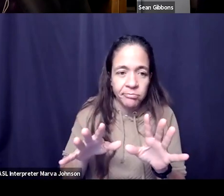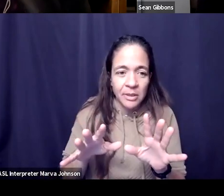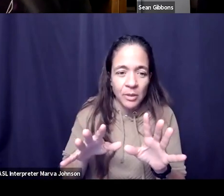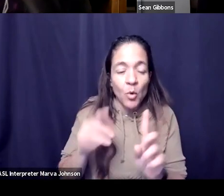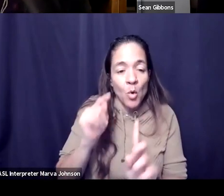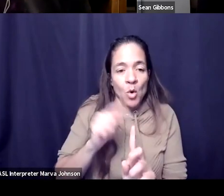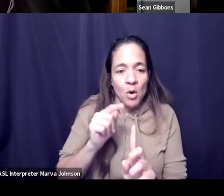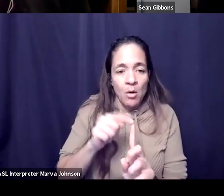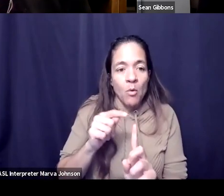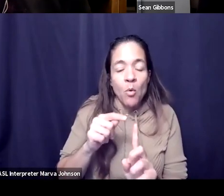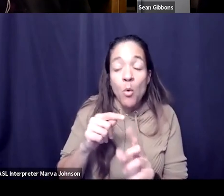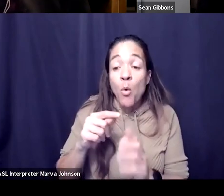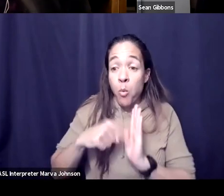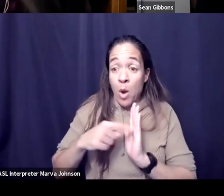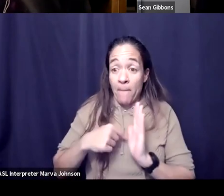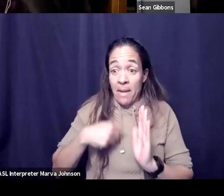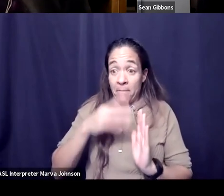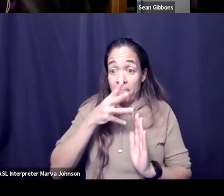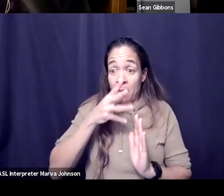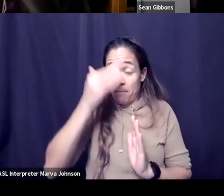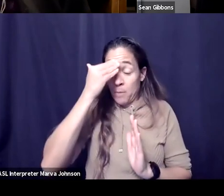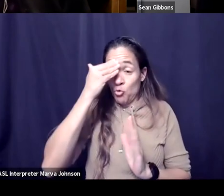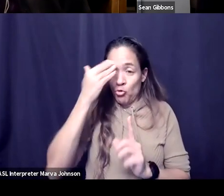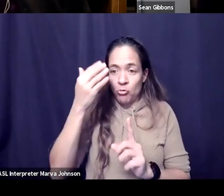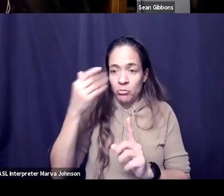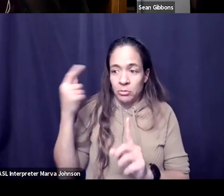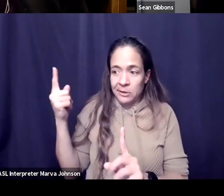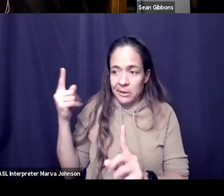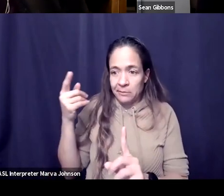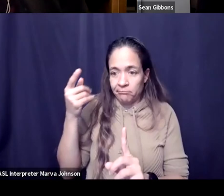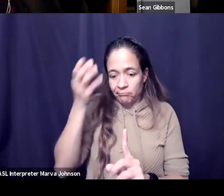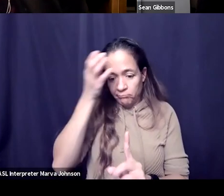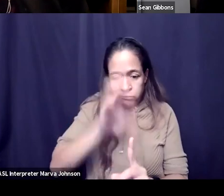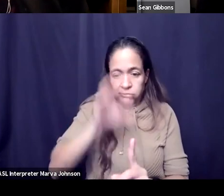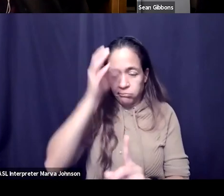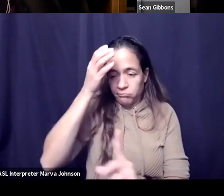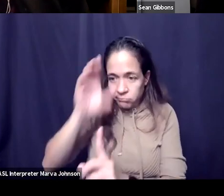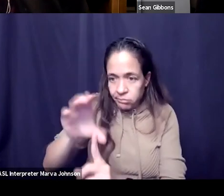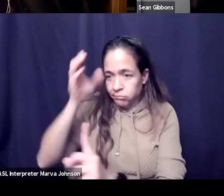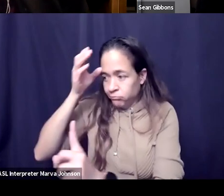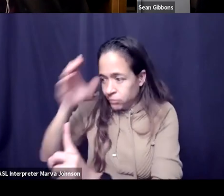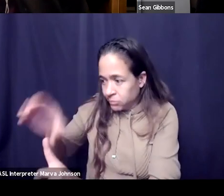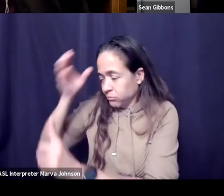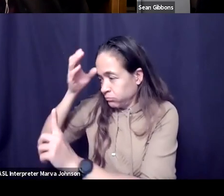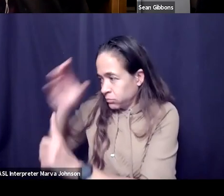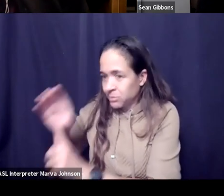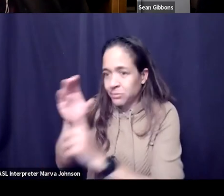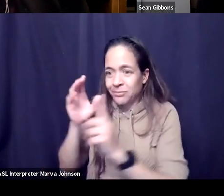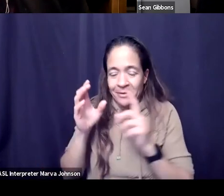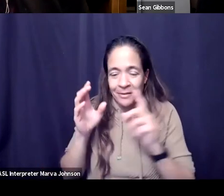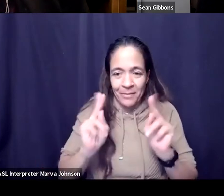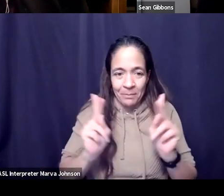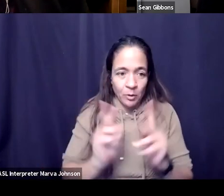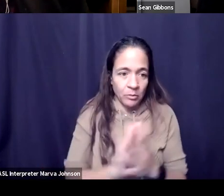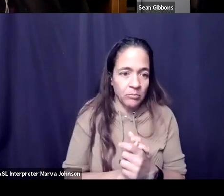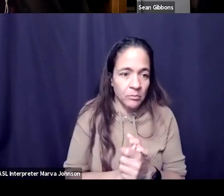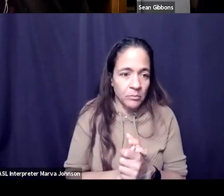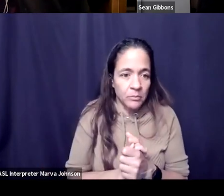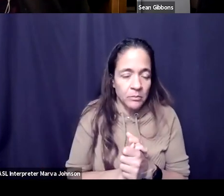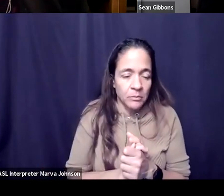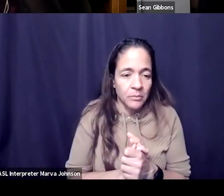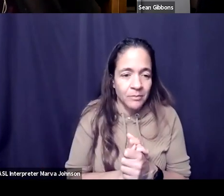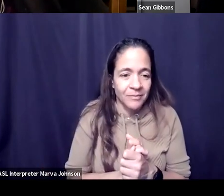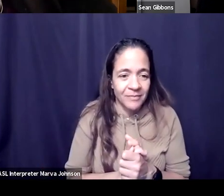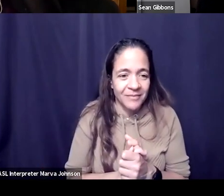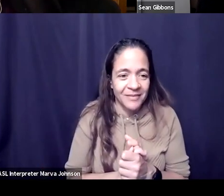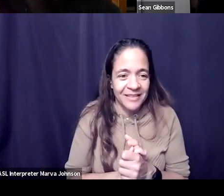needed to know what my mom know so she could she was duplicating herself and um i don't know when